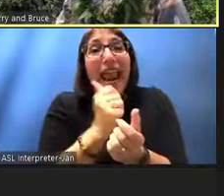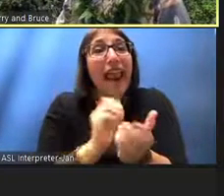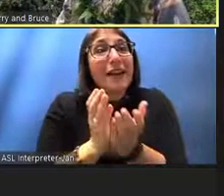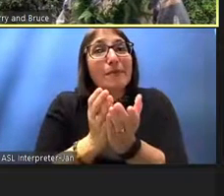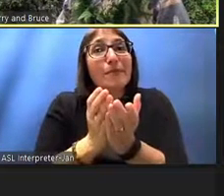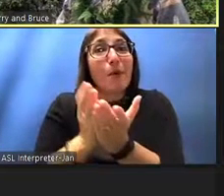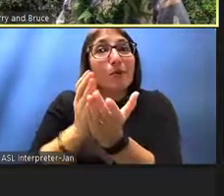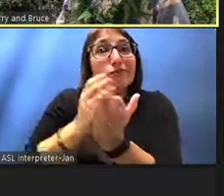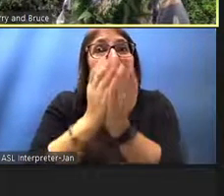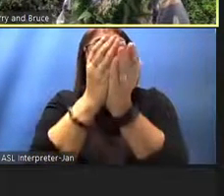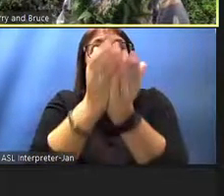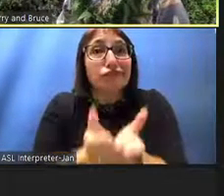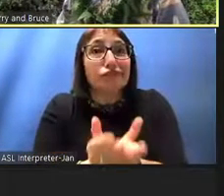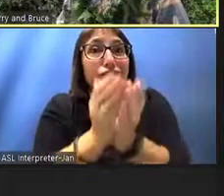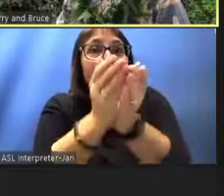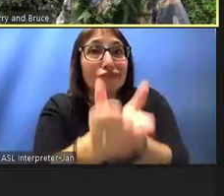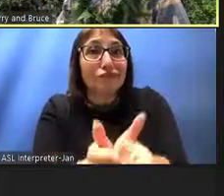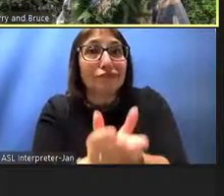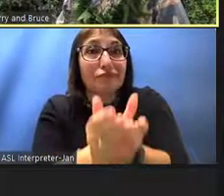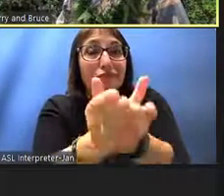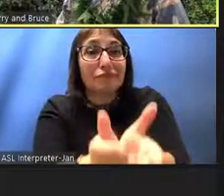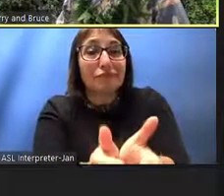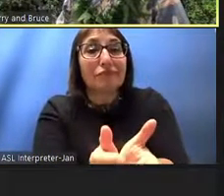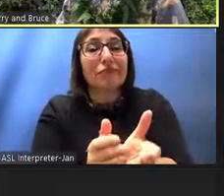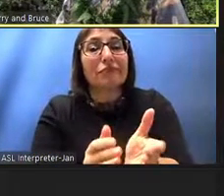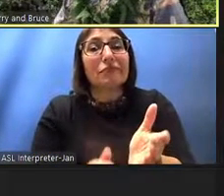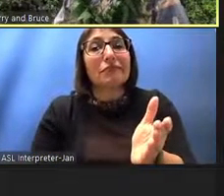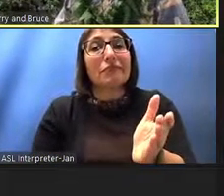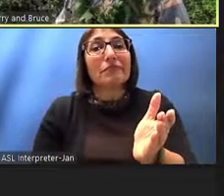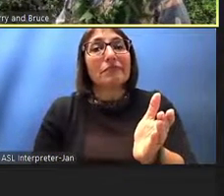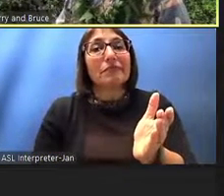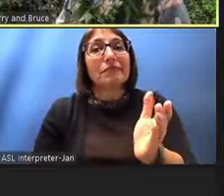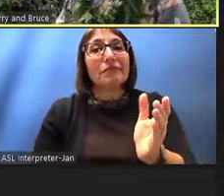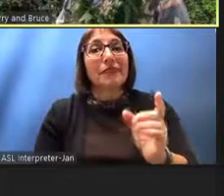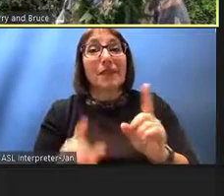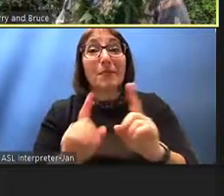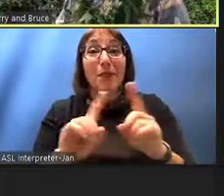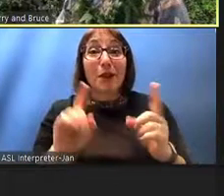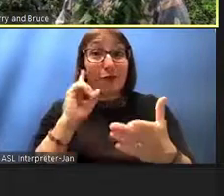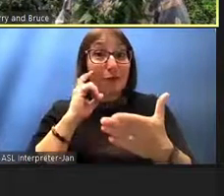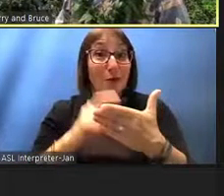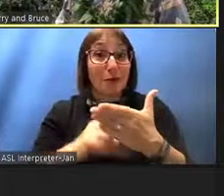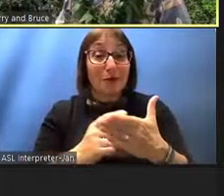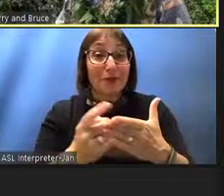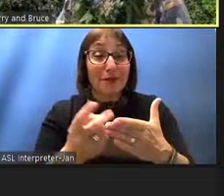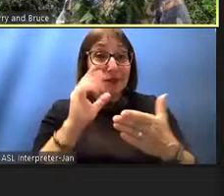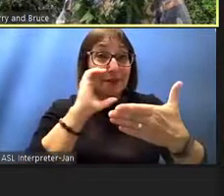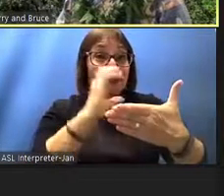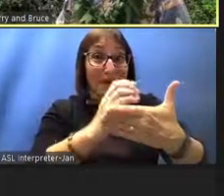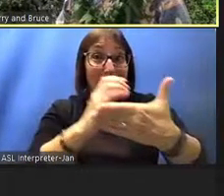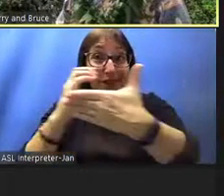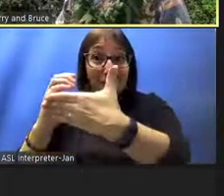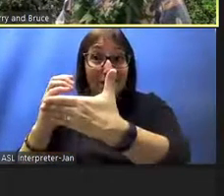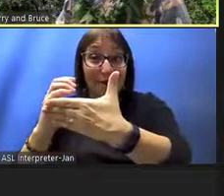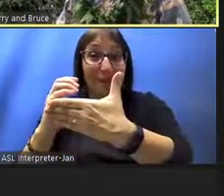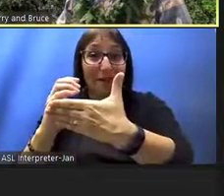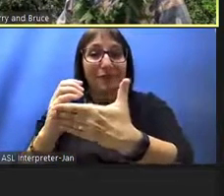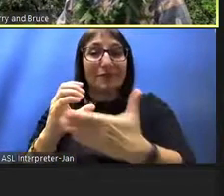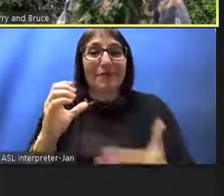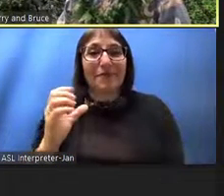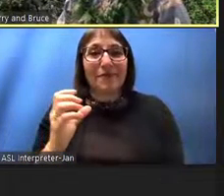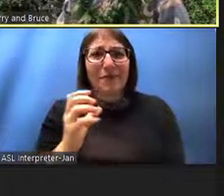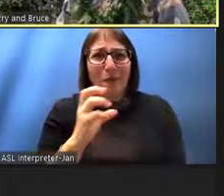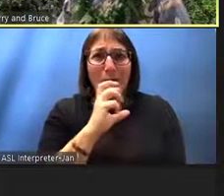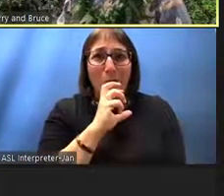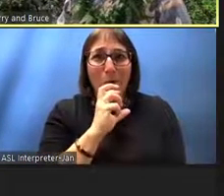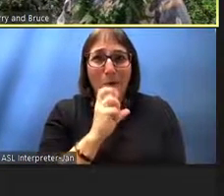uh but the um the photos that you see are the oldest kind that i could find